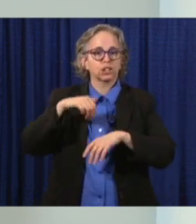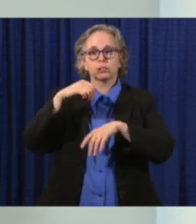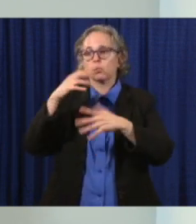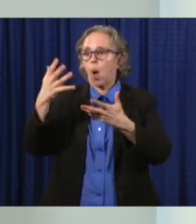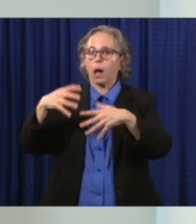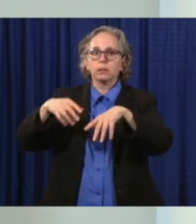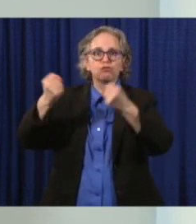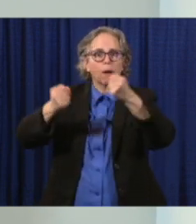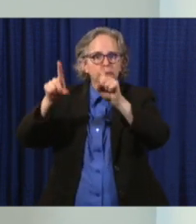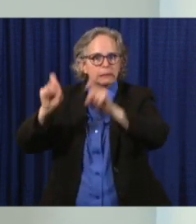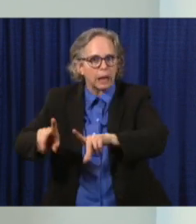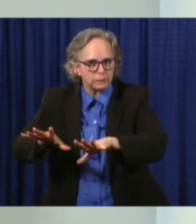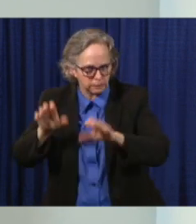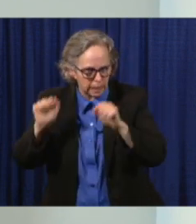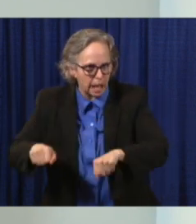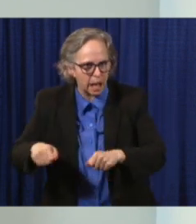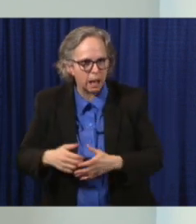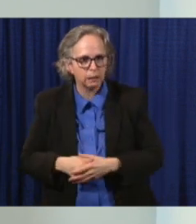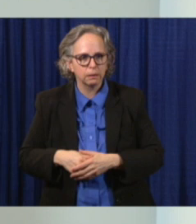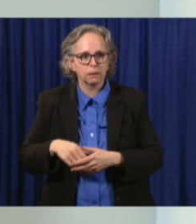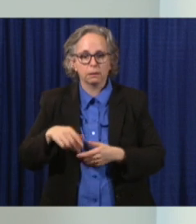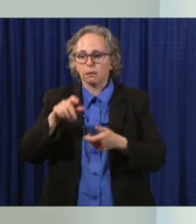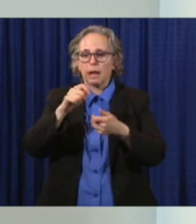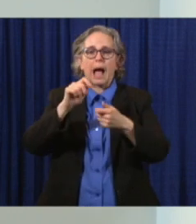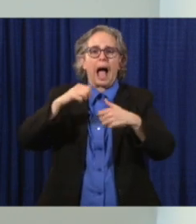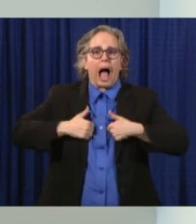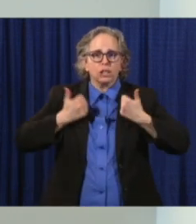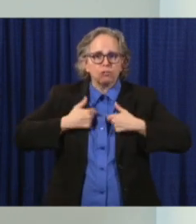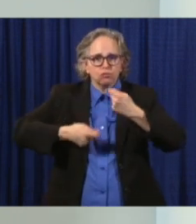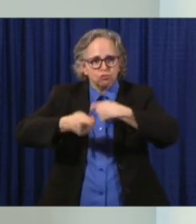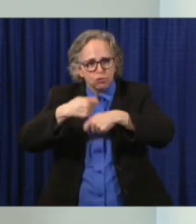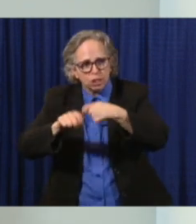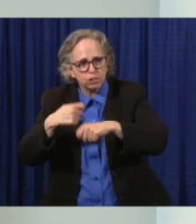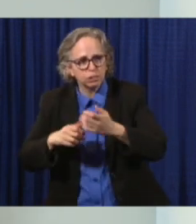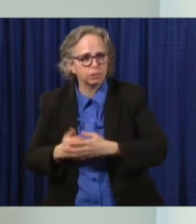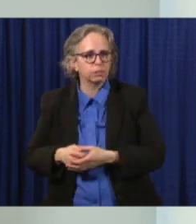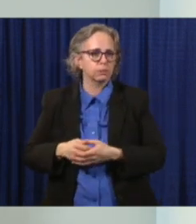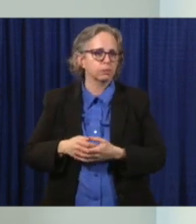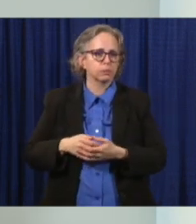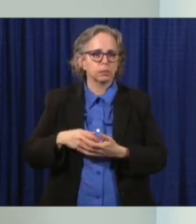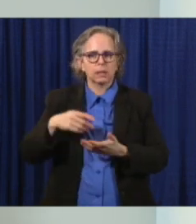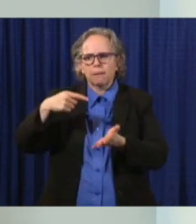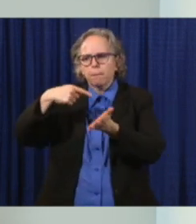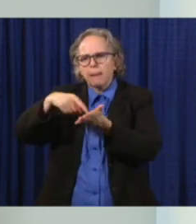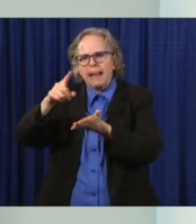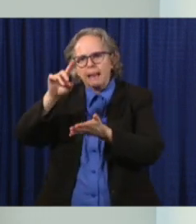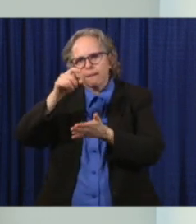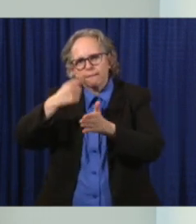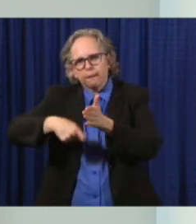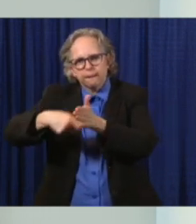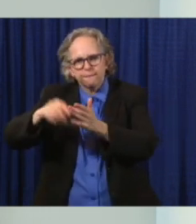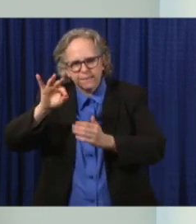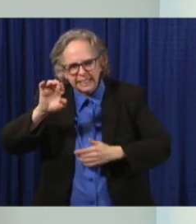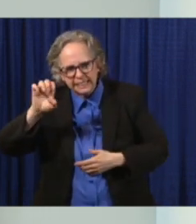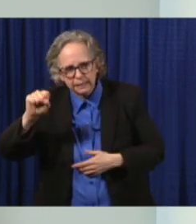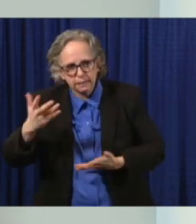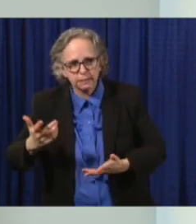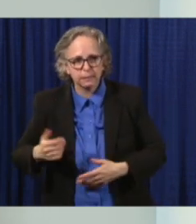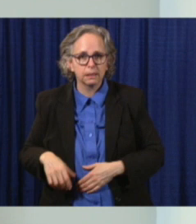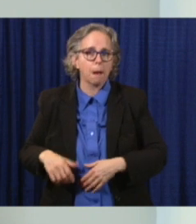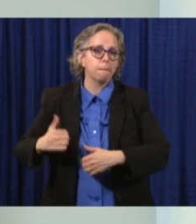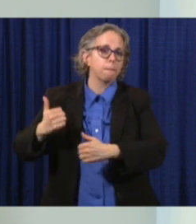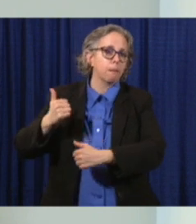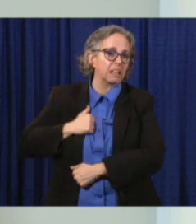paying license reinstatement fees, active duty, and deployed military members, and their dependent families can apply for driver's